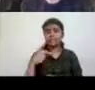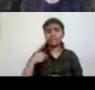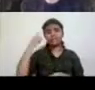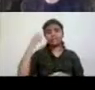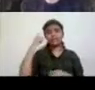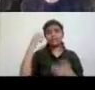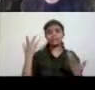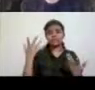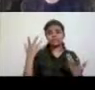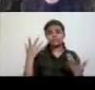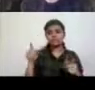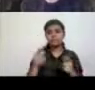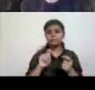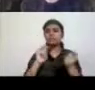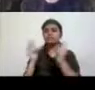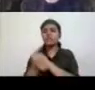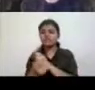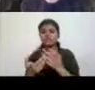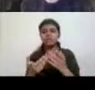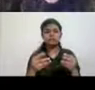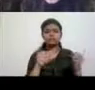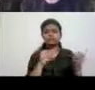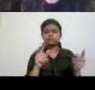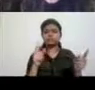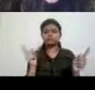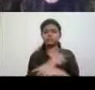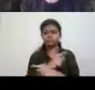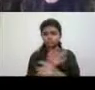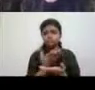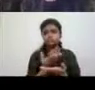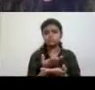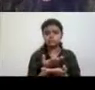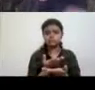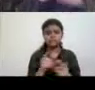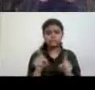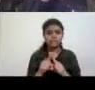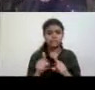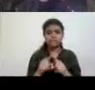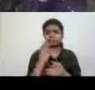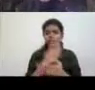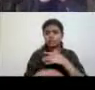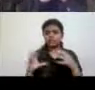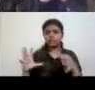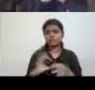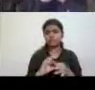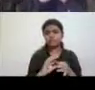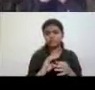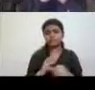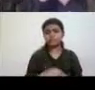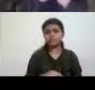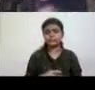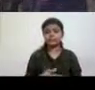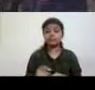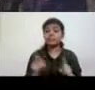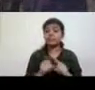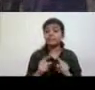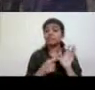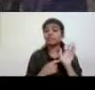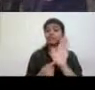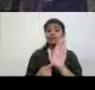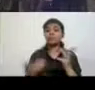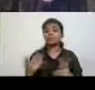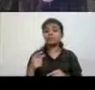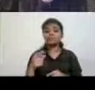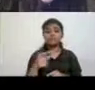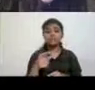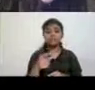anyway, like a replacement in disability, uh, arena for queer. And it means, you know, it, it signals that it's not simply